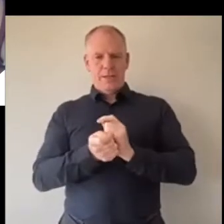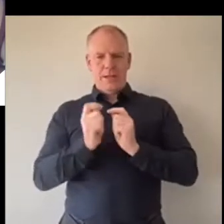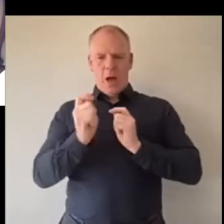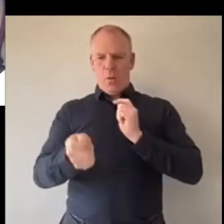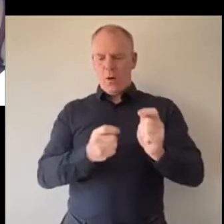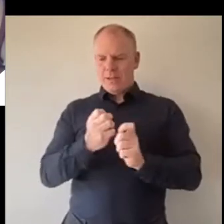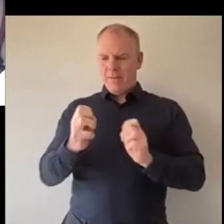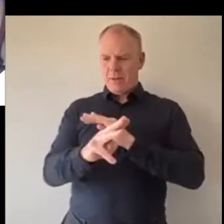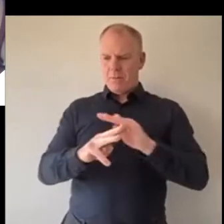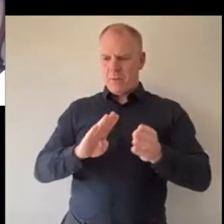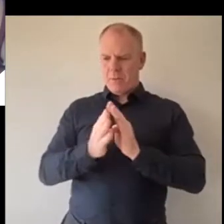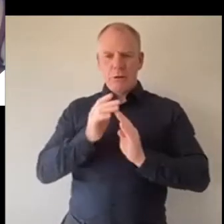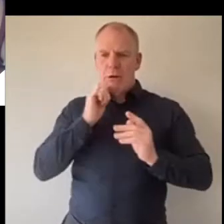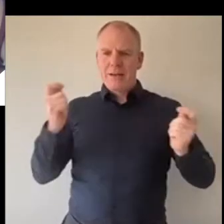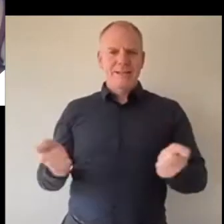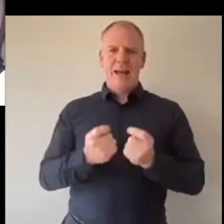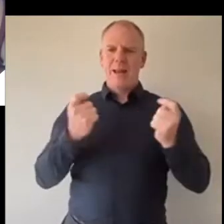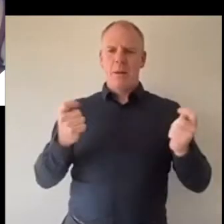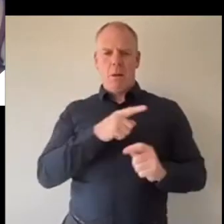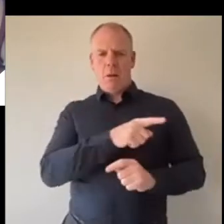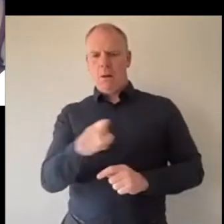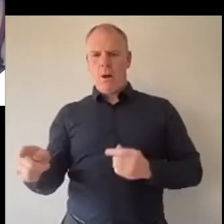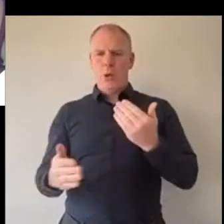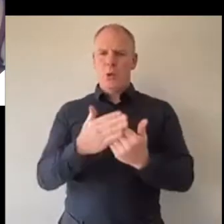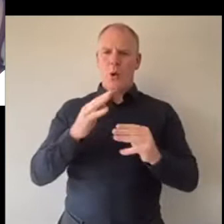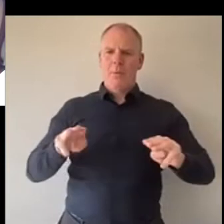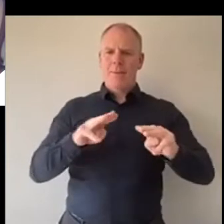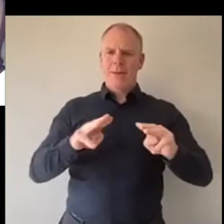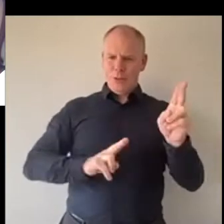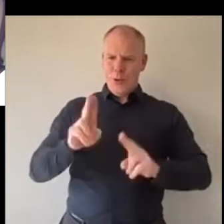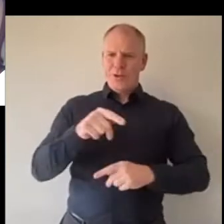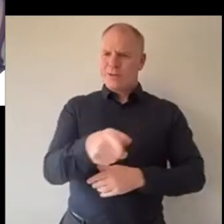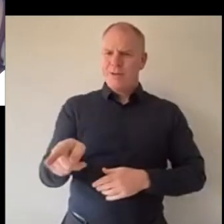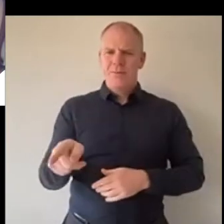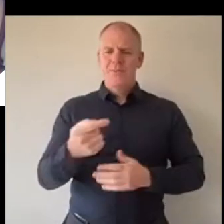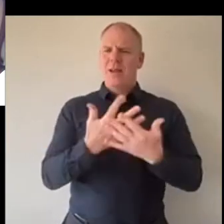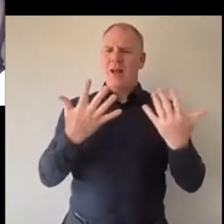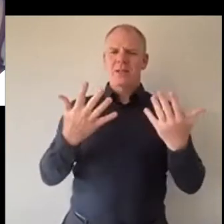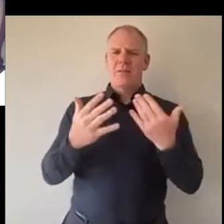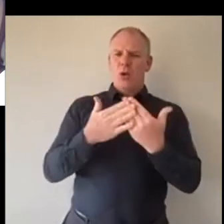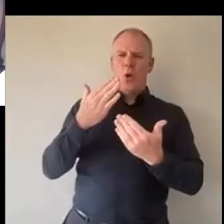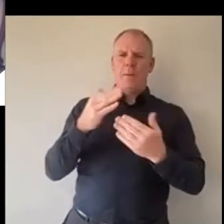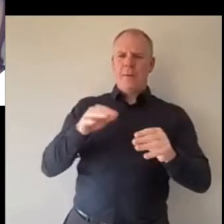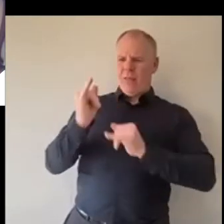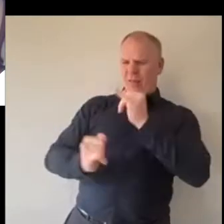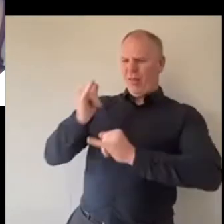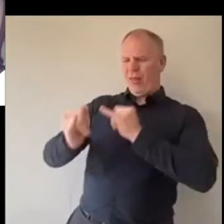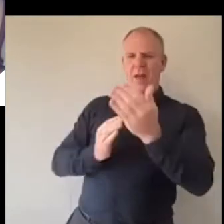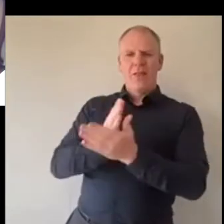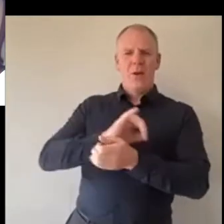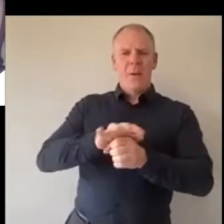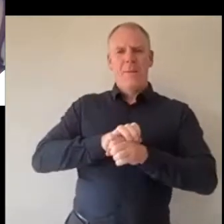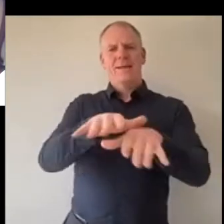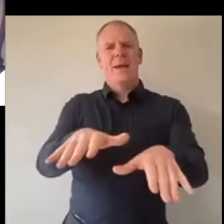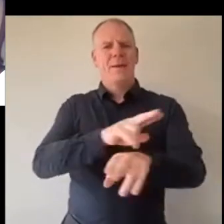we didn't celebrate young people as much as we should, because a lot of young people have been getting a lot of flack during the pandemic and not